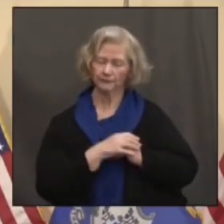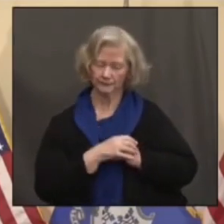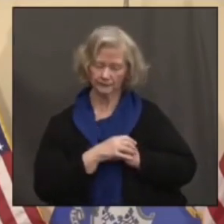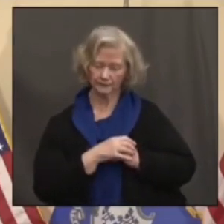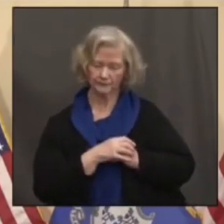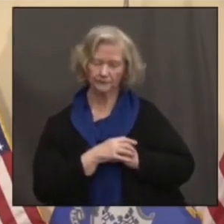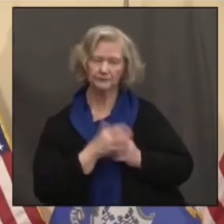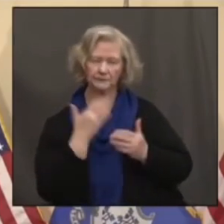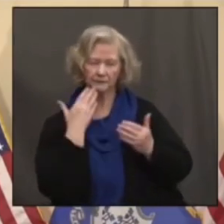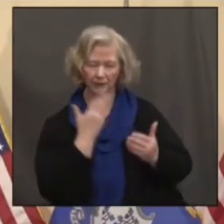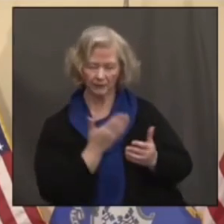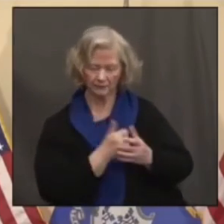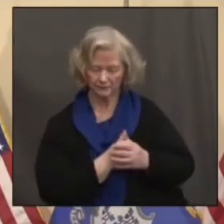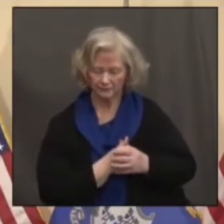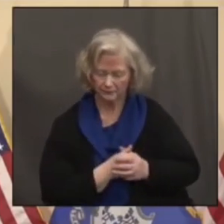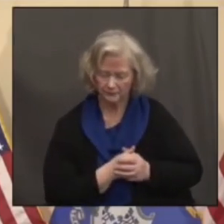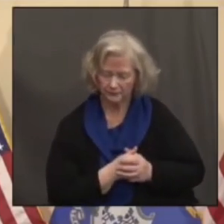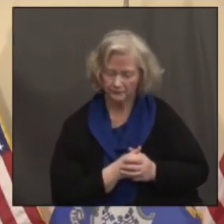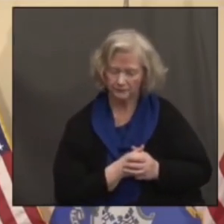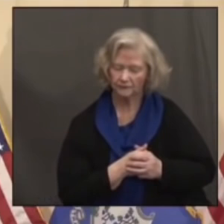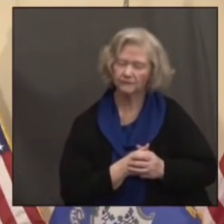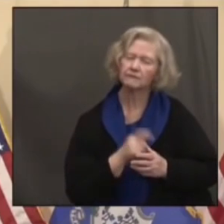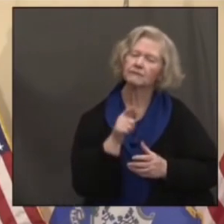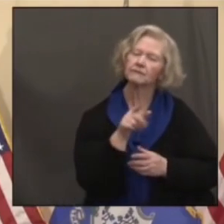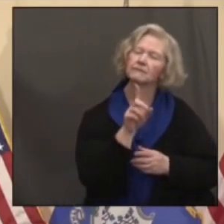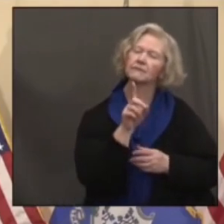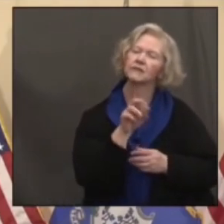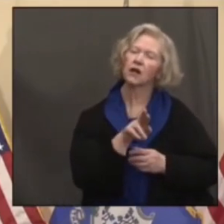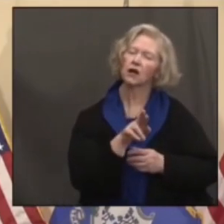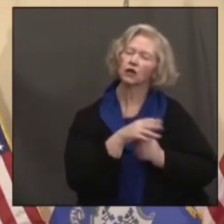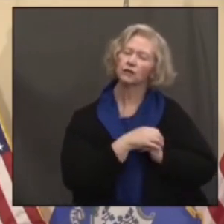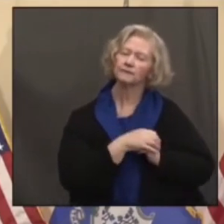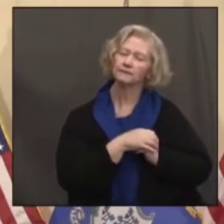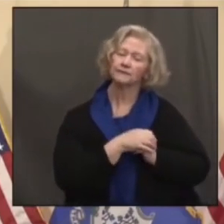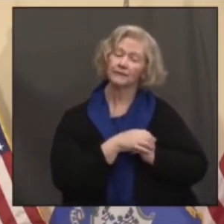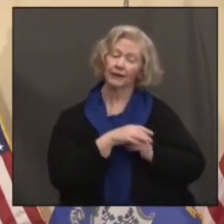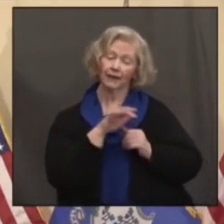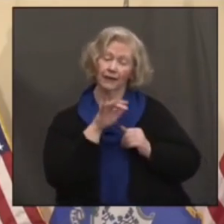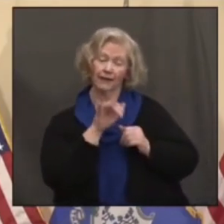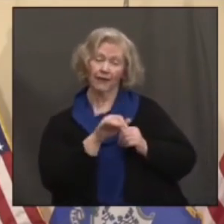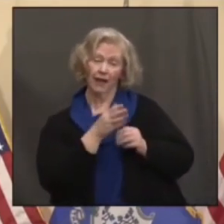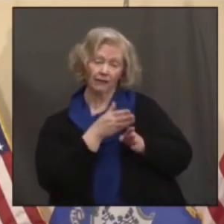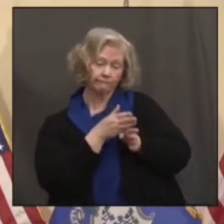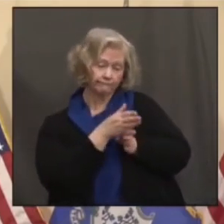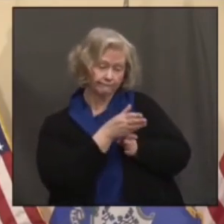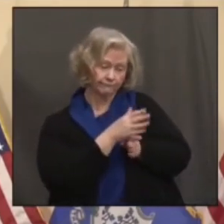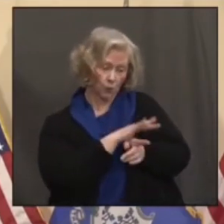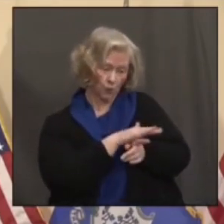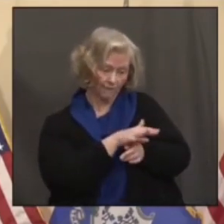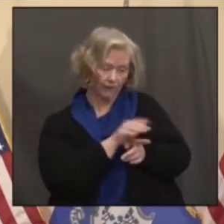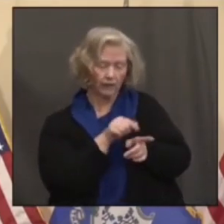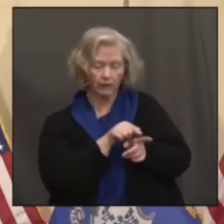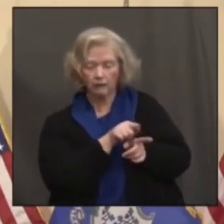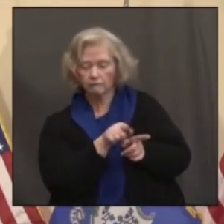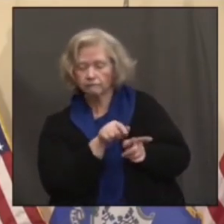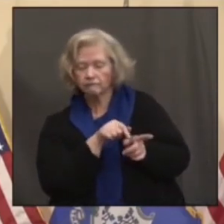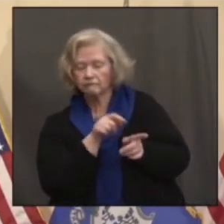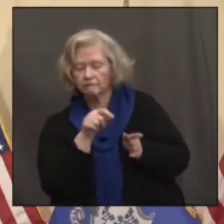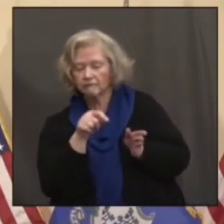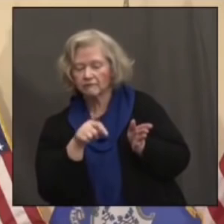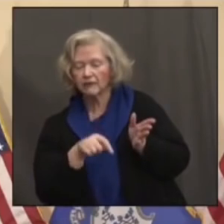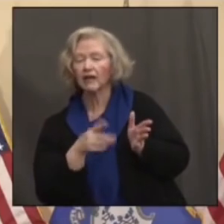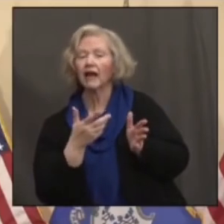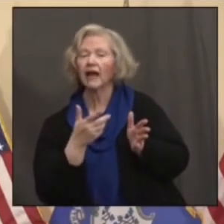Thanks, Max. Dr. Coe, does the presence of these COVID variants increase the potential for